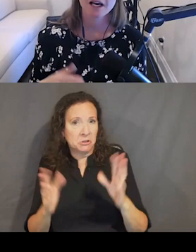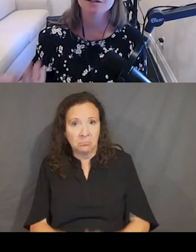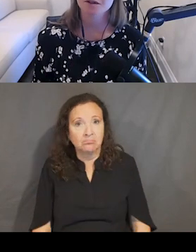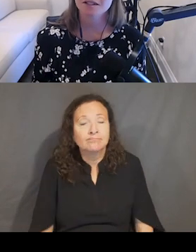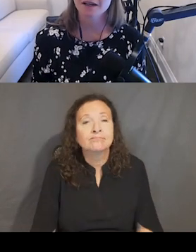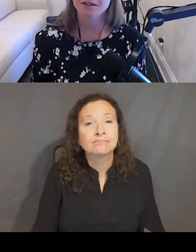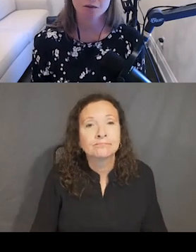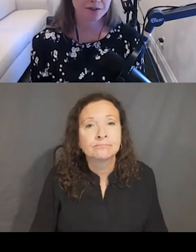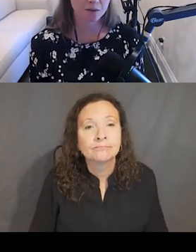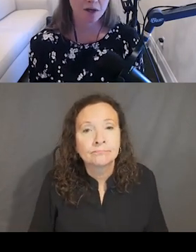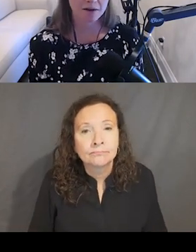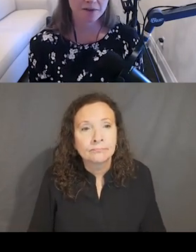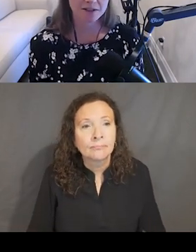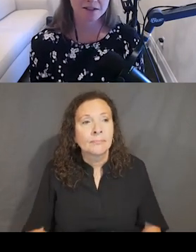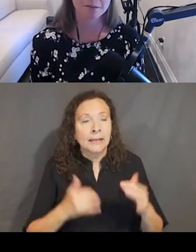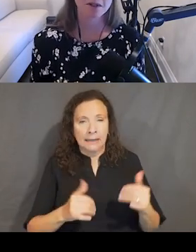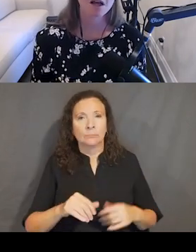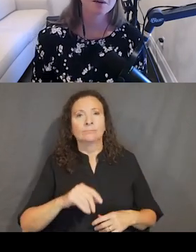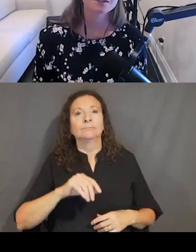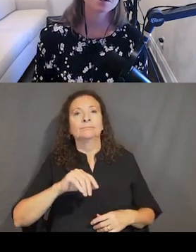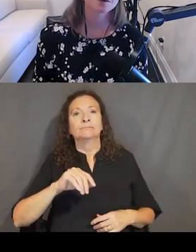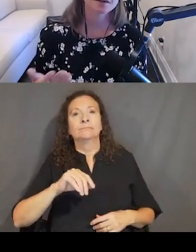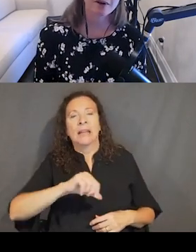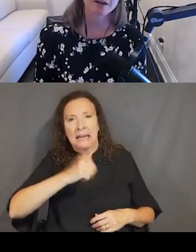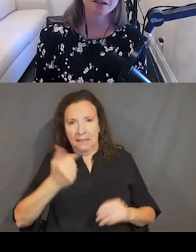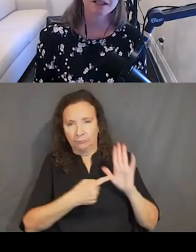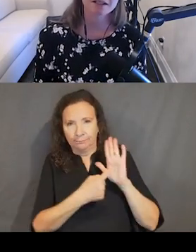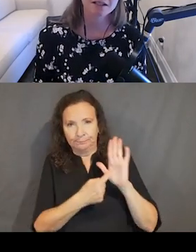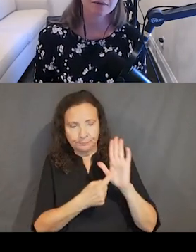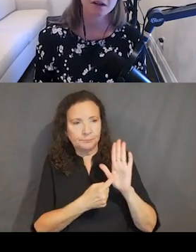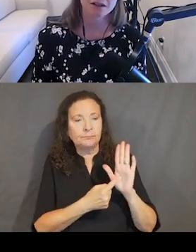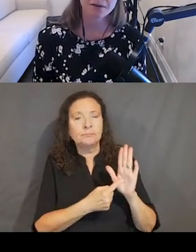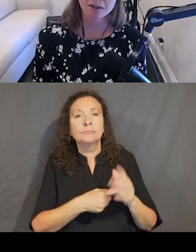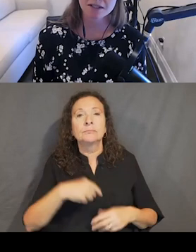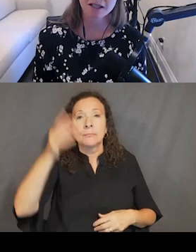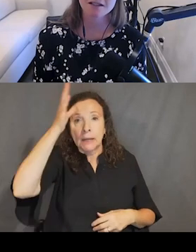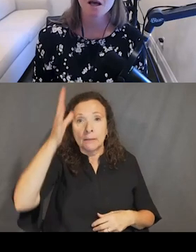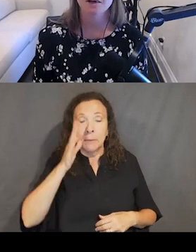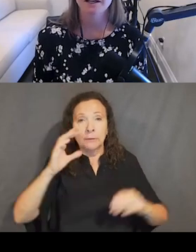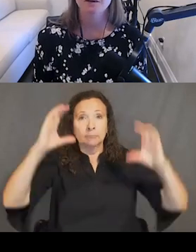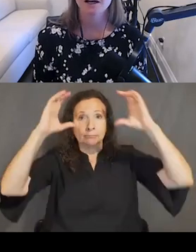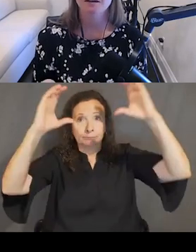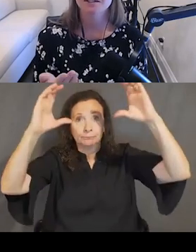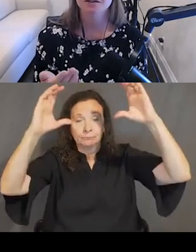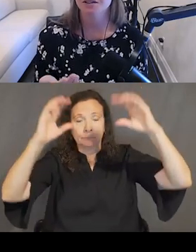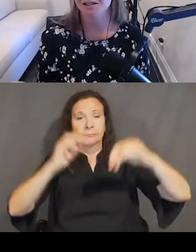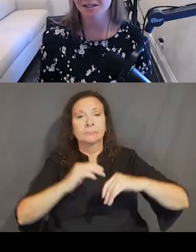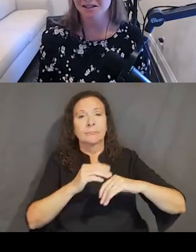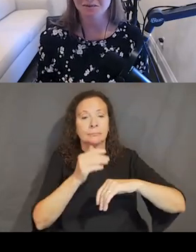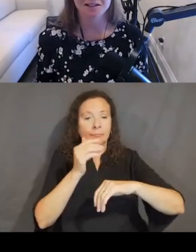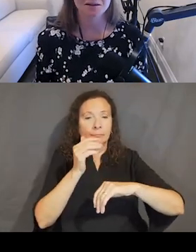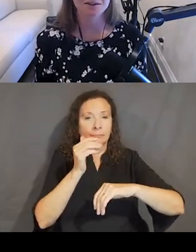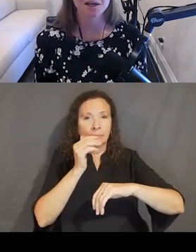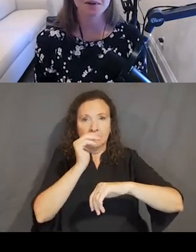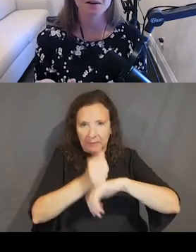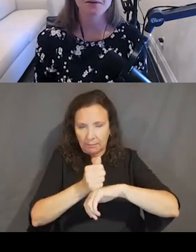So now I'm showing slide two of two for this example. I'm still showing the parent in its default and focus states, but I now have children design